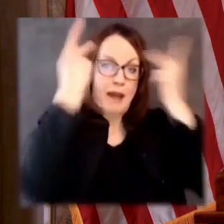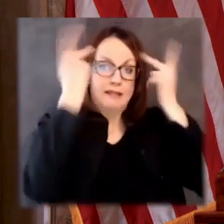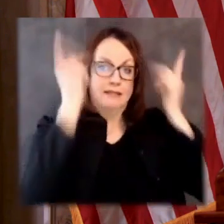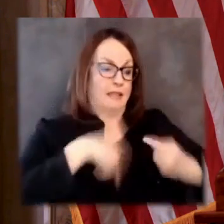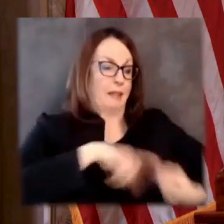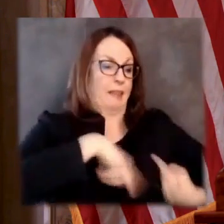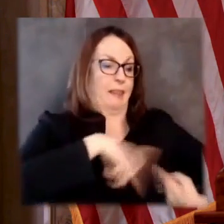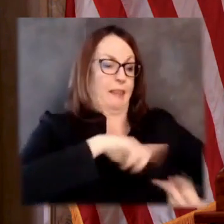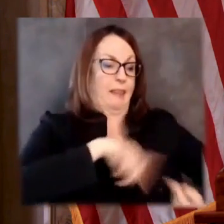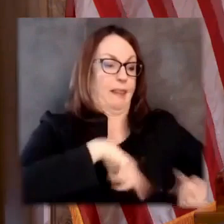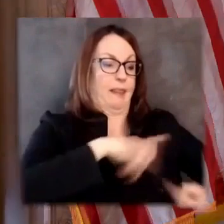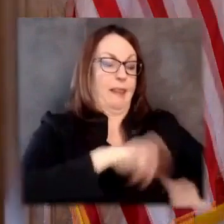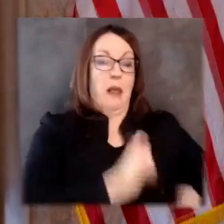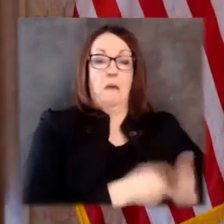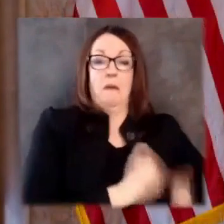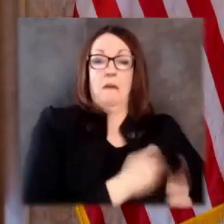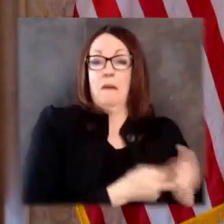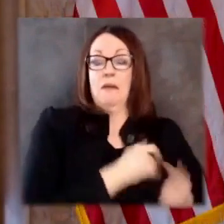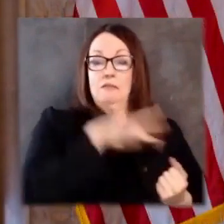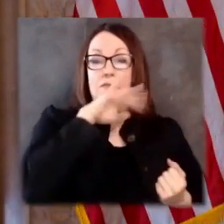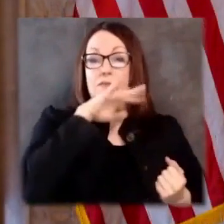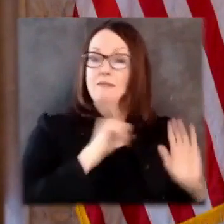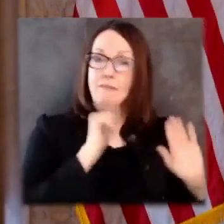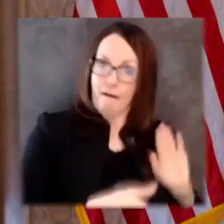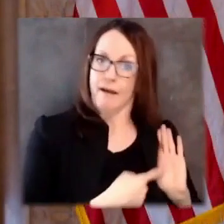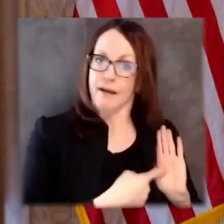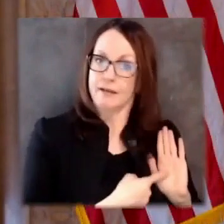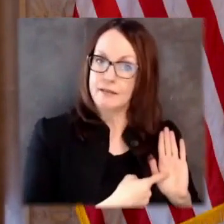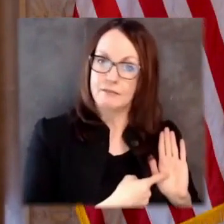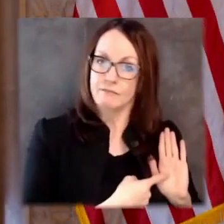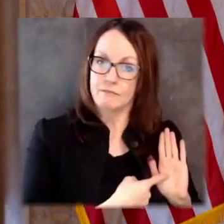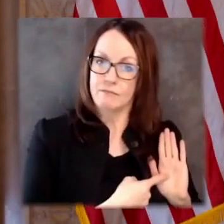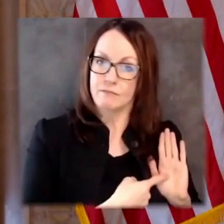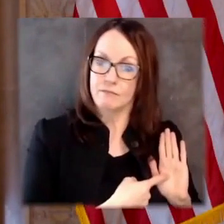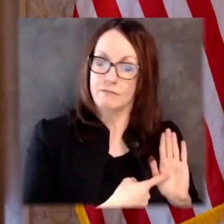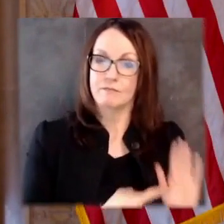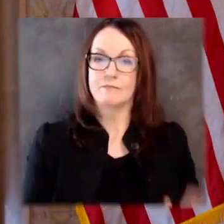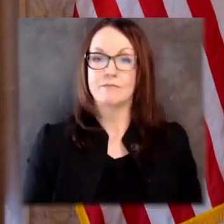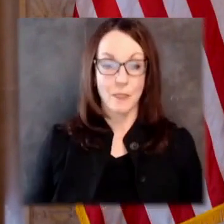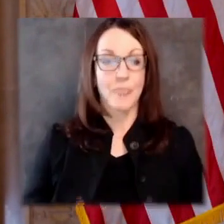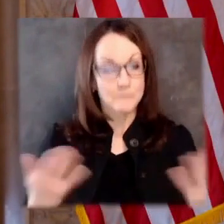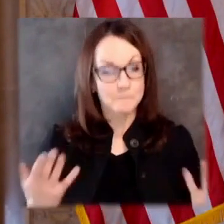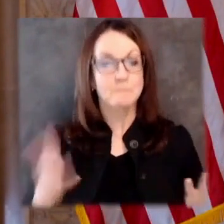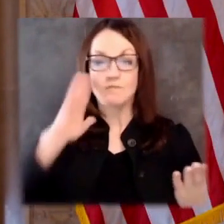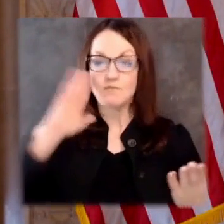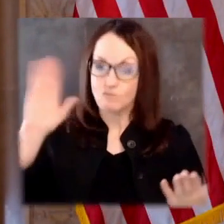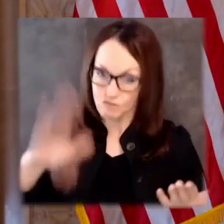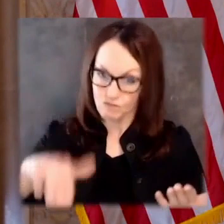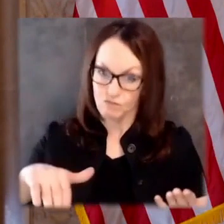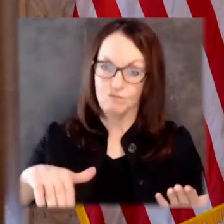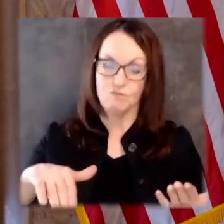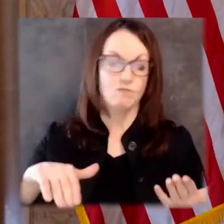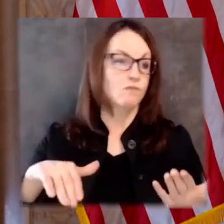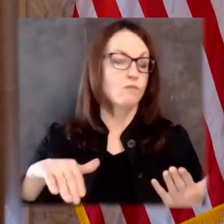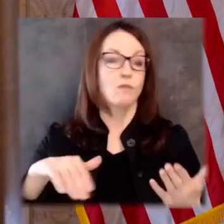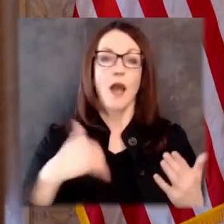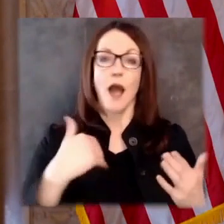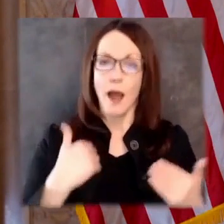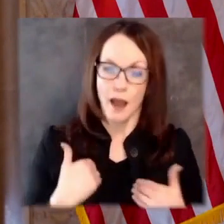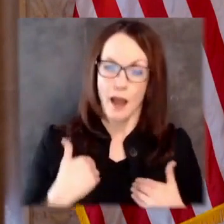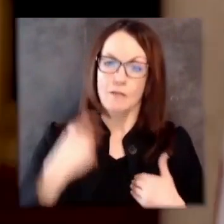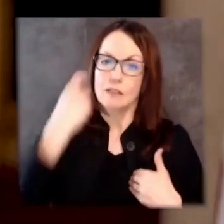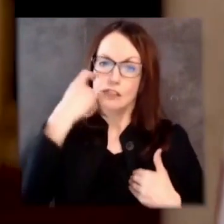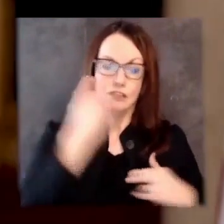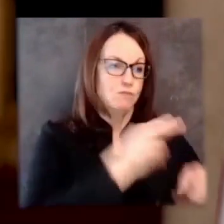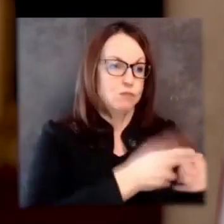and impartial. Now, make no mistake, I do not underestimate the challenges that this new year may